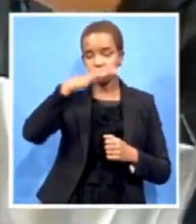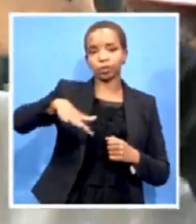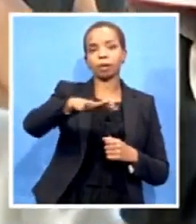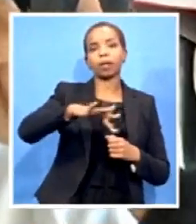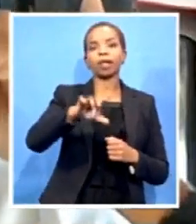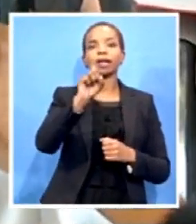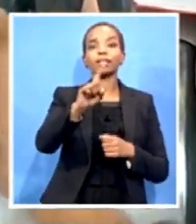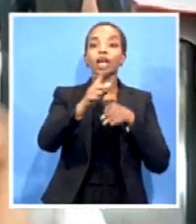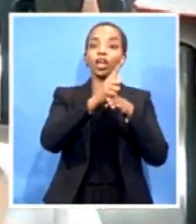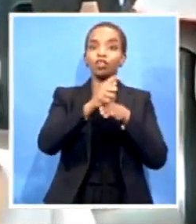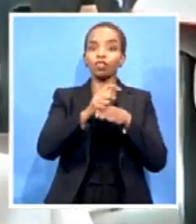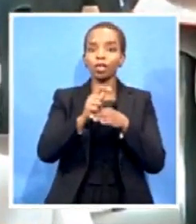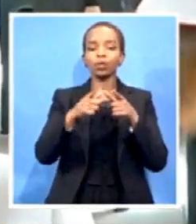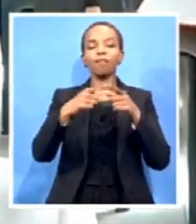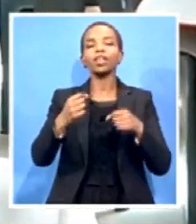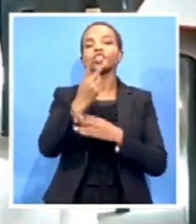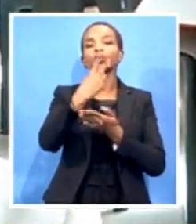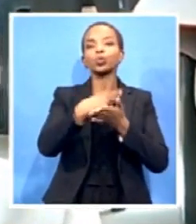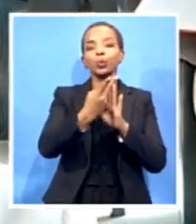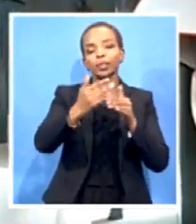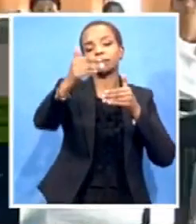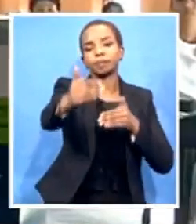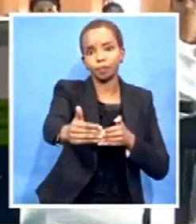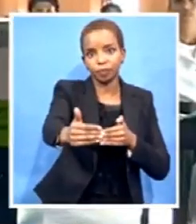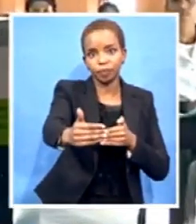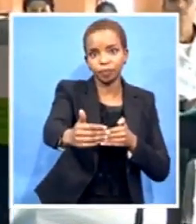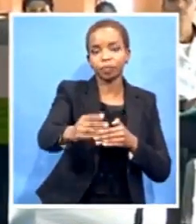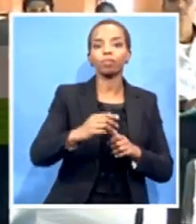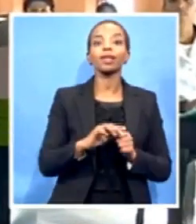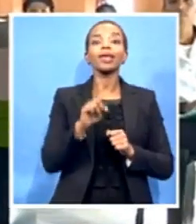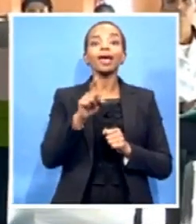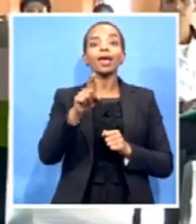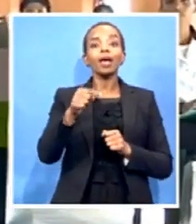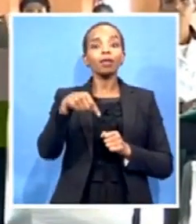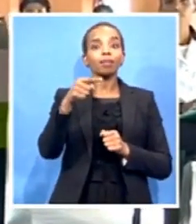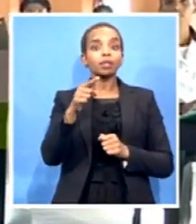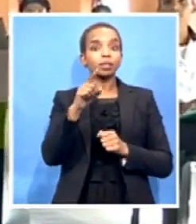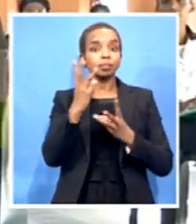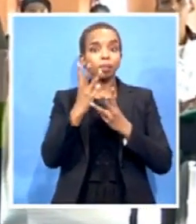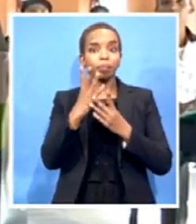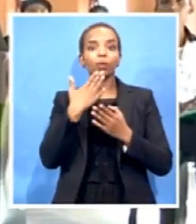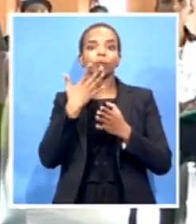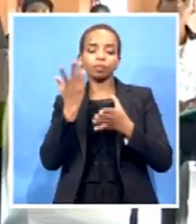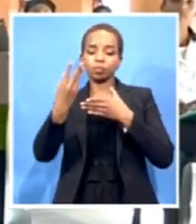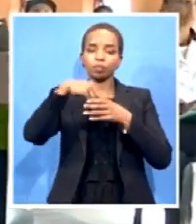Residents of Bethel Storp among the first targeted. Kim Daniels, SABC News, Port Elizabeth.